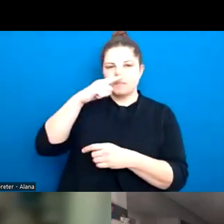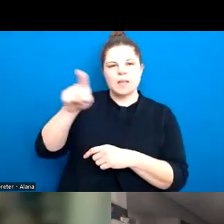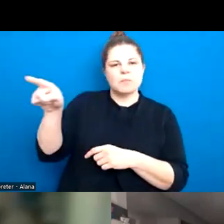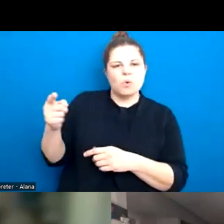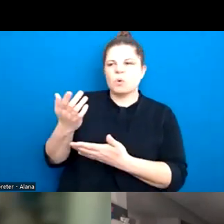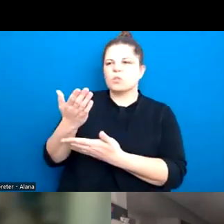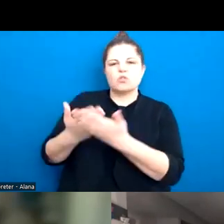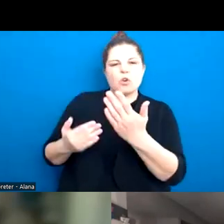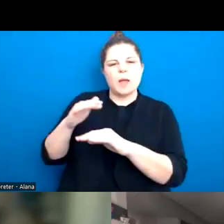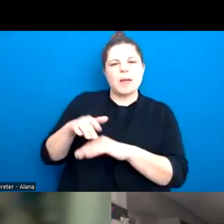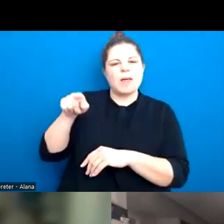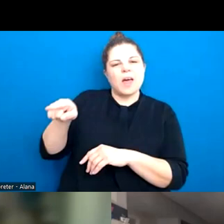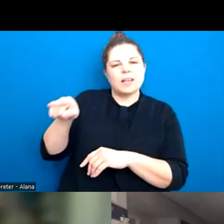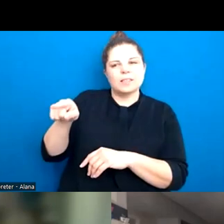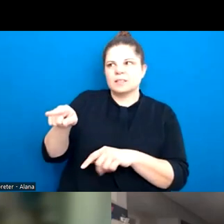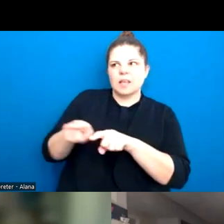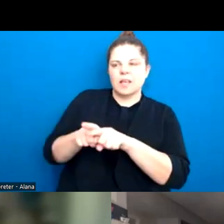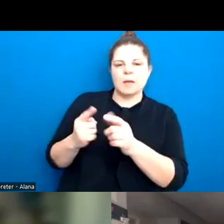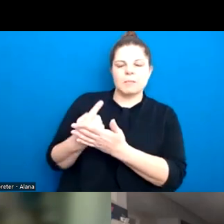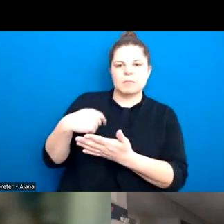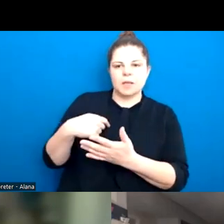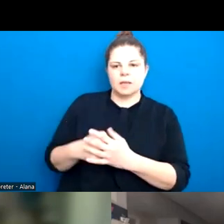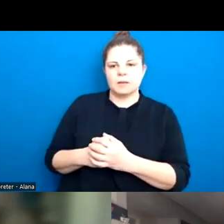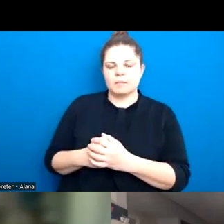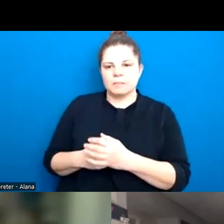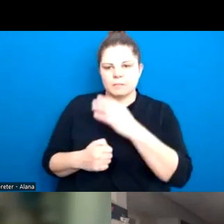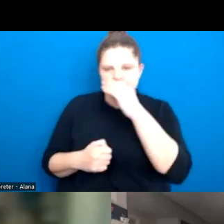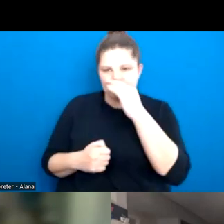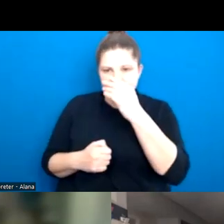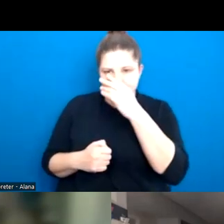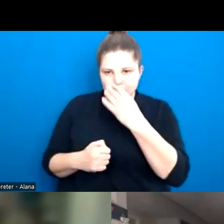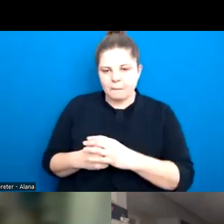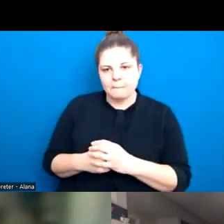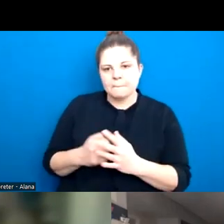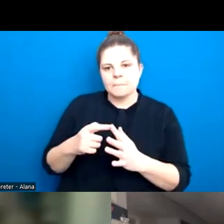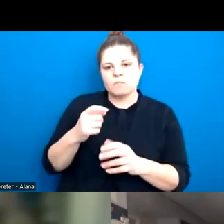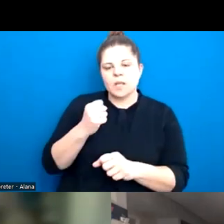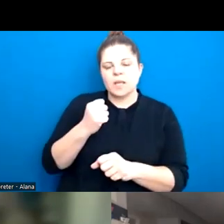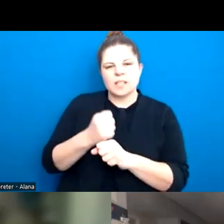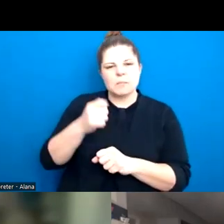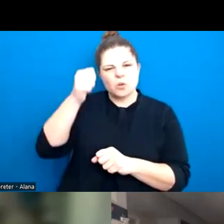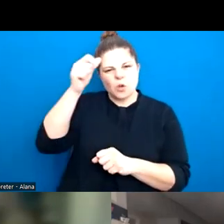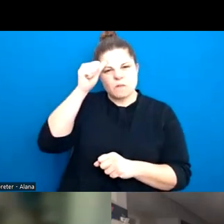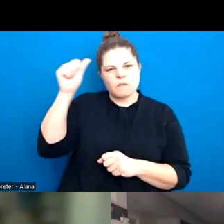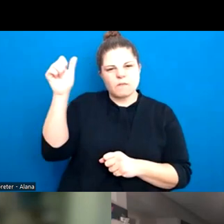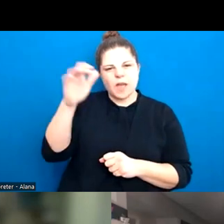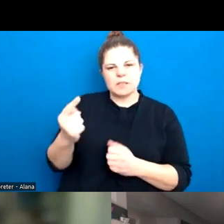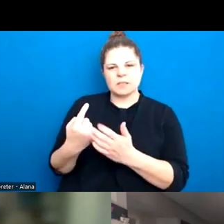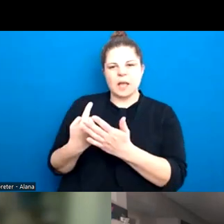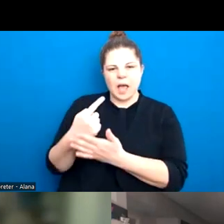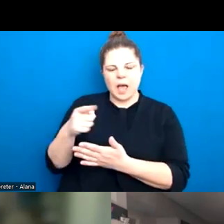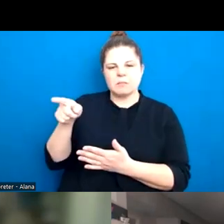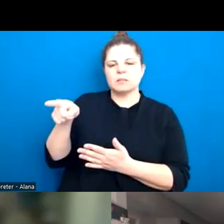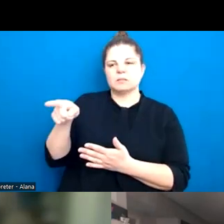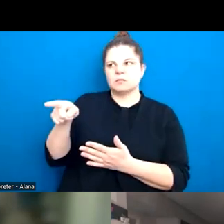Um, you know, like for example, when the Saxon Mullins, Luke Lazarus, um, case was all over the papers and stuff like that, the way they